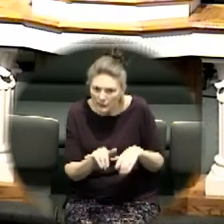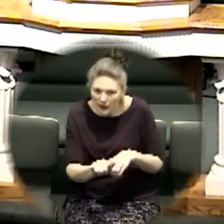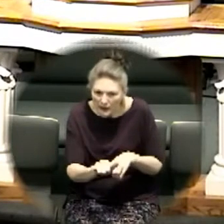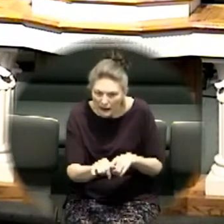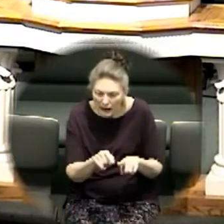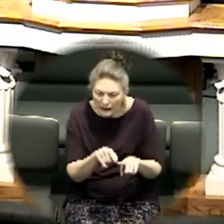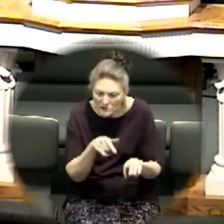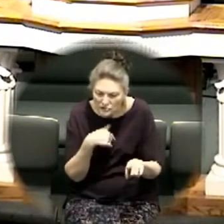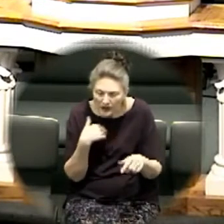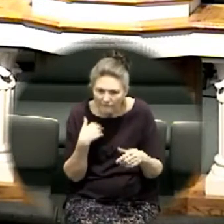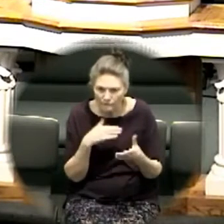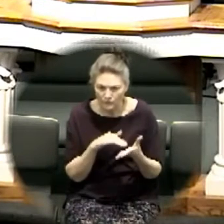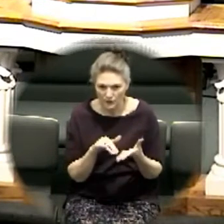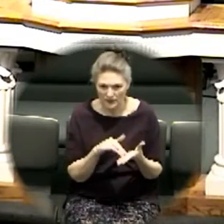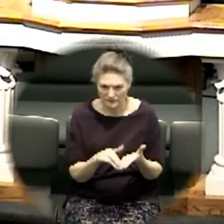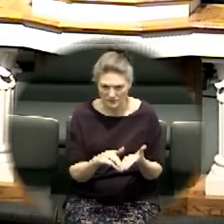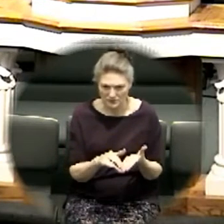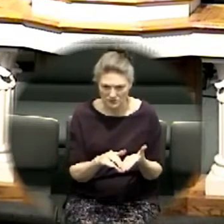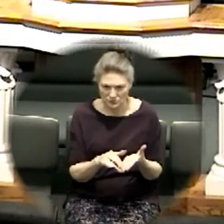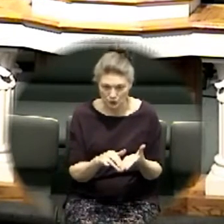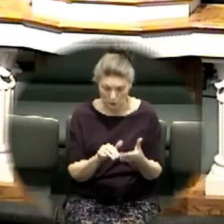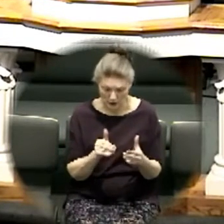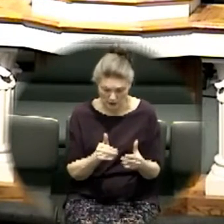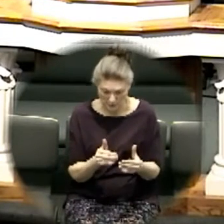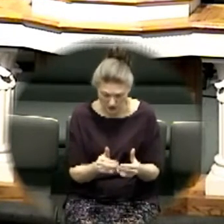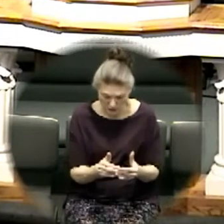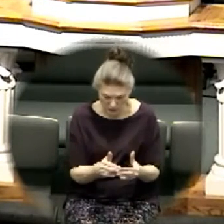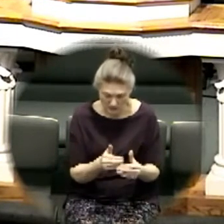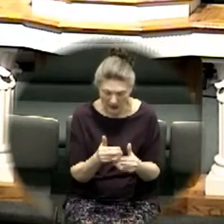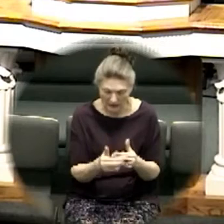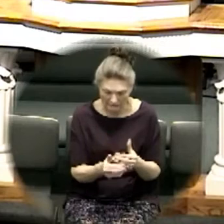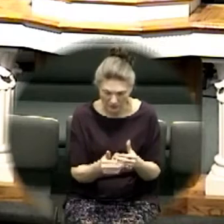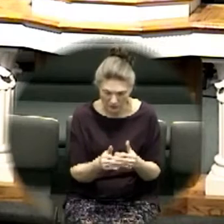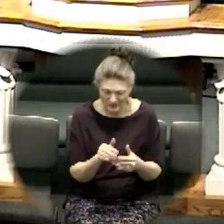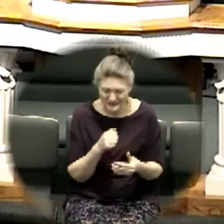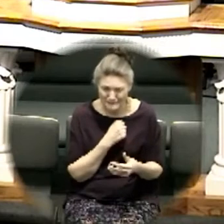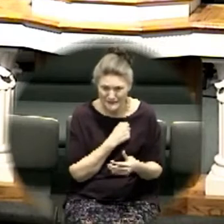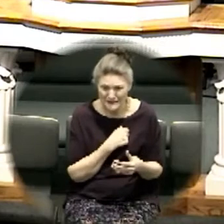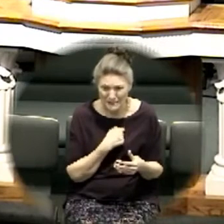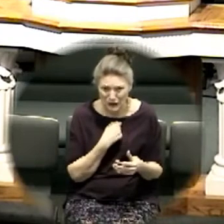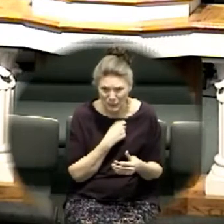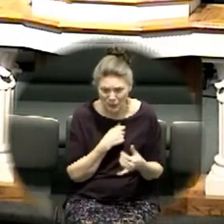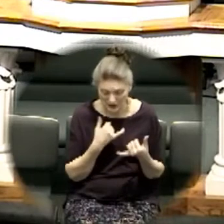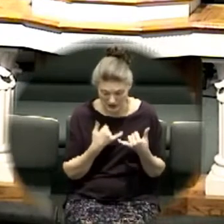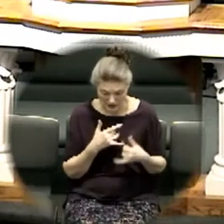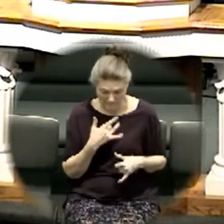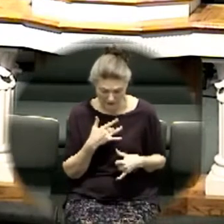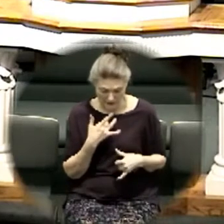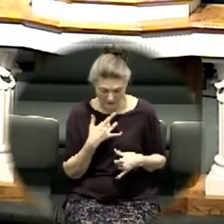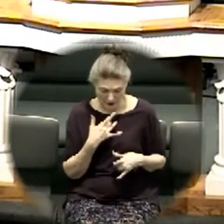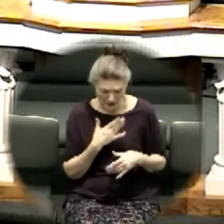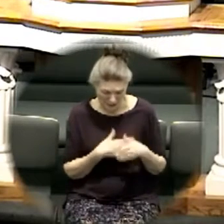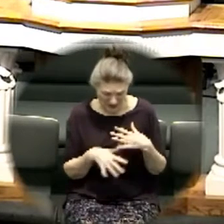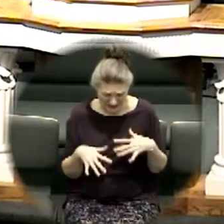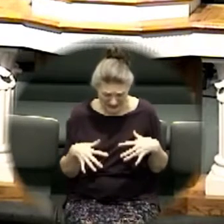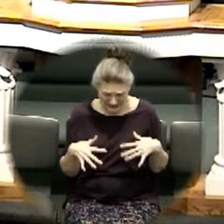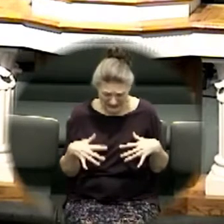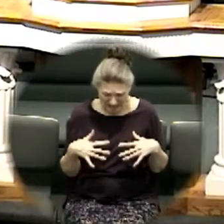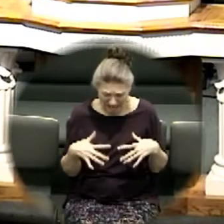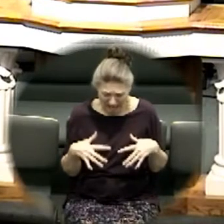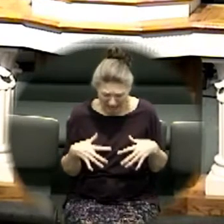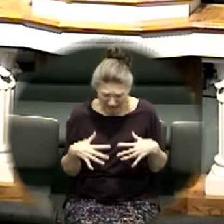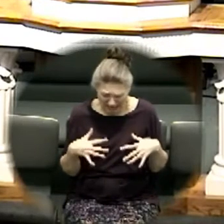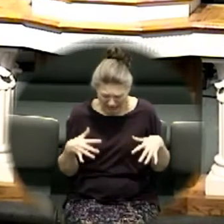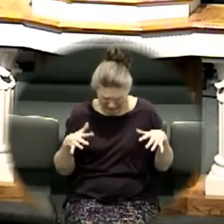when he comes close after you've apologized now you'll feel him your hands may tremble your tears may fall